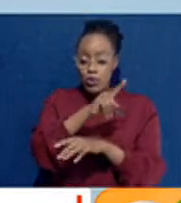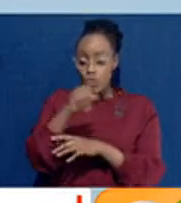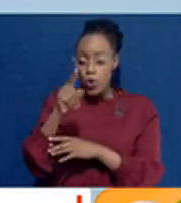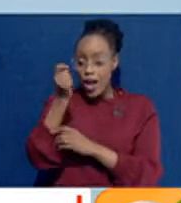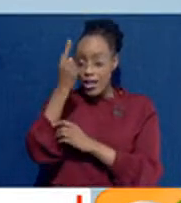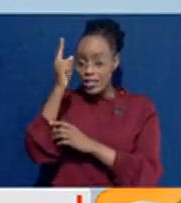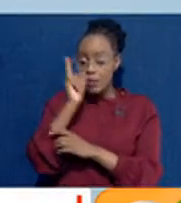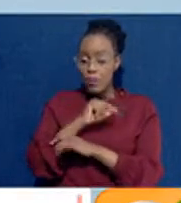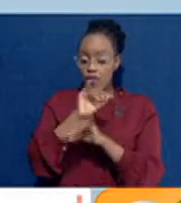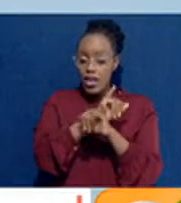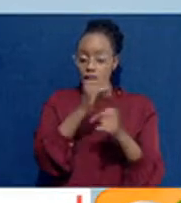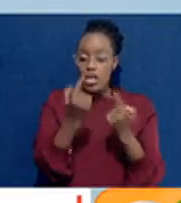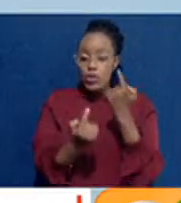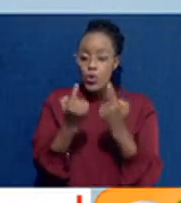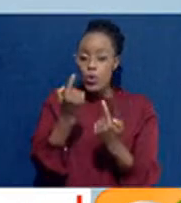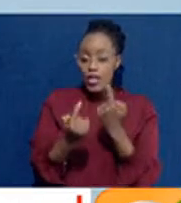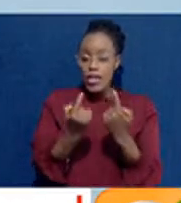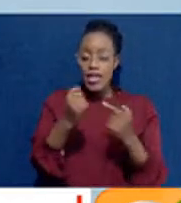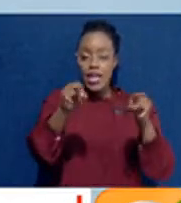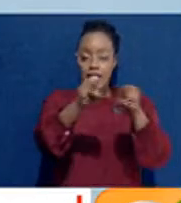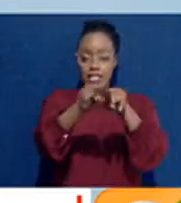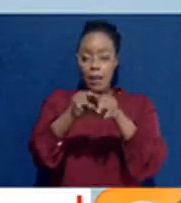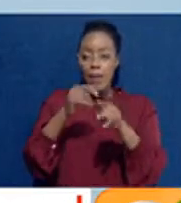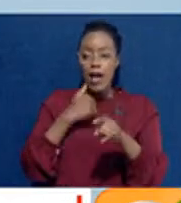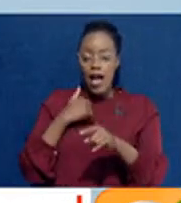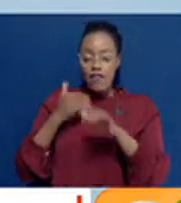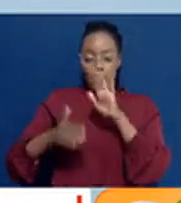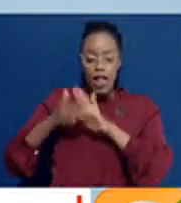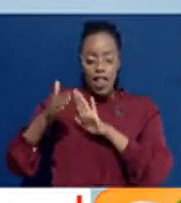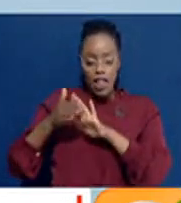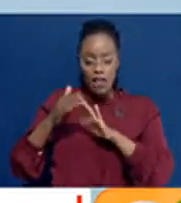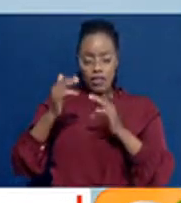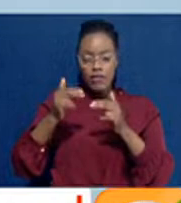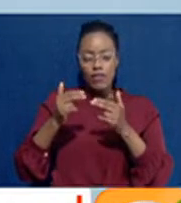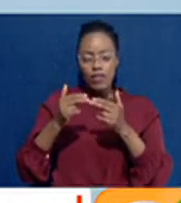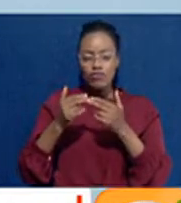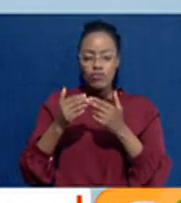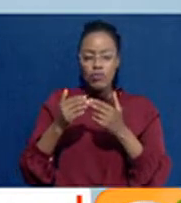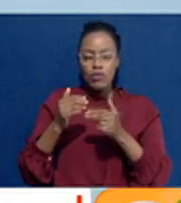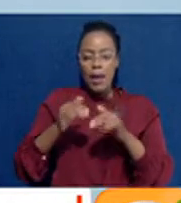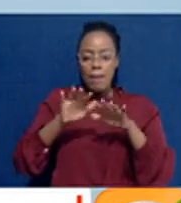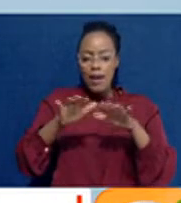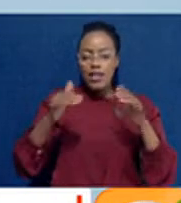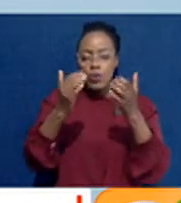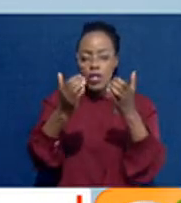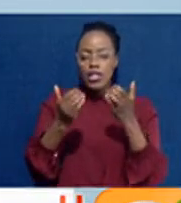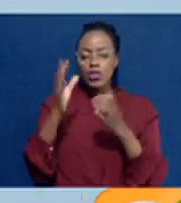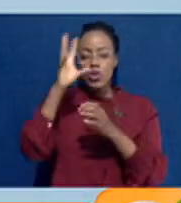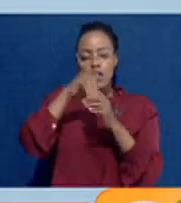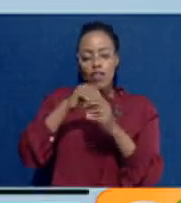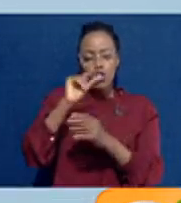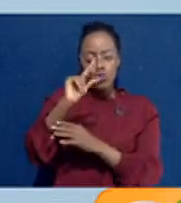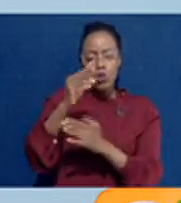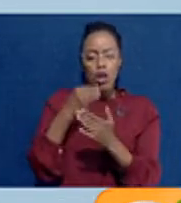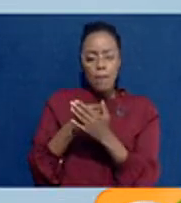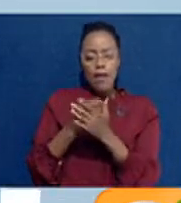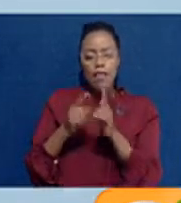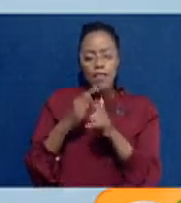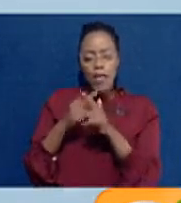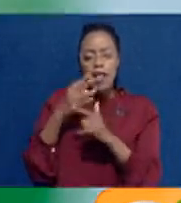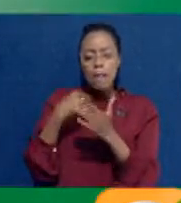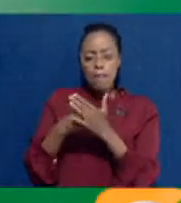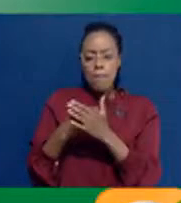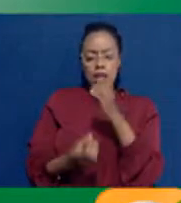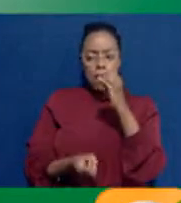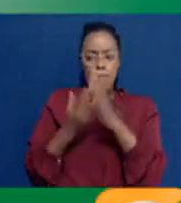understand clean cooking, and it's a faster, higher market, because you need to invest much less money, and the money comes back much quicker.